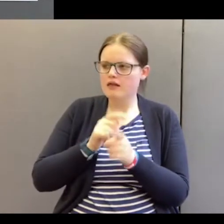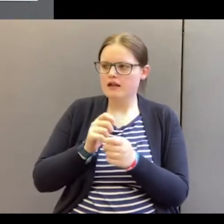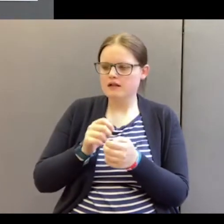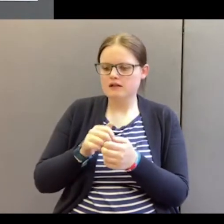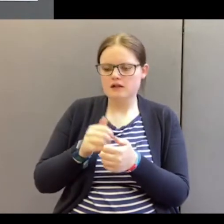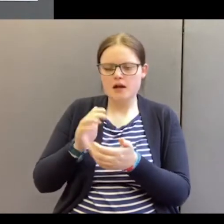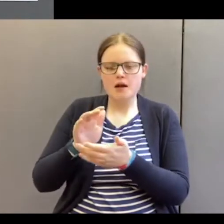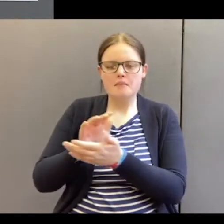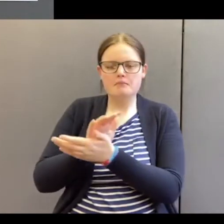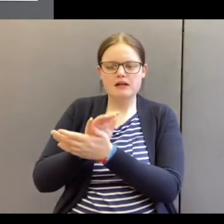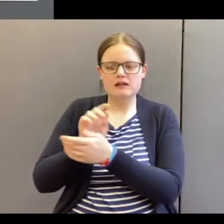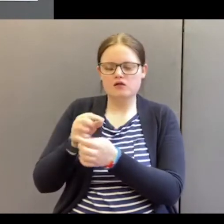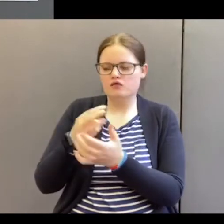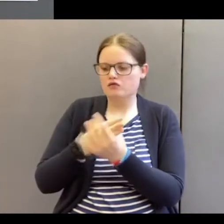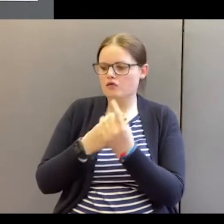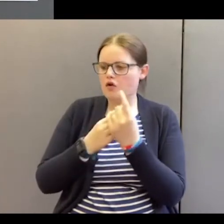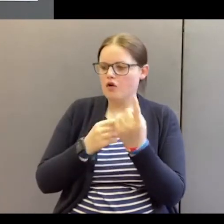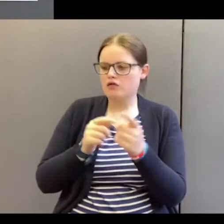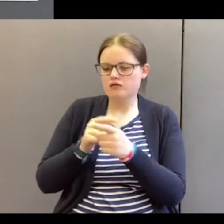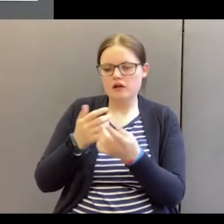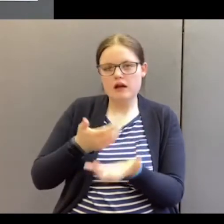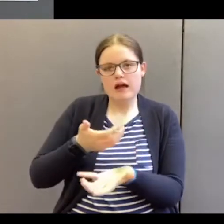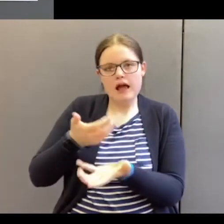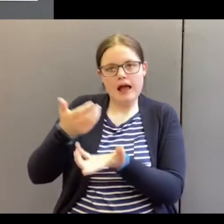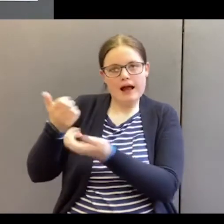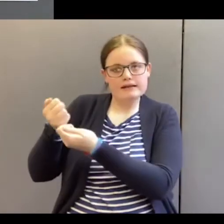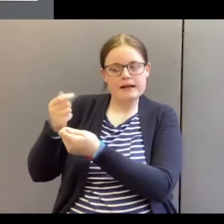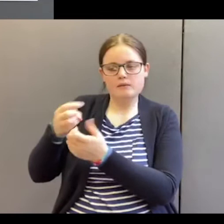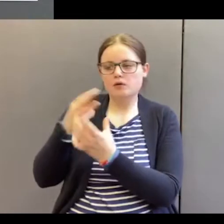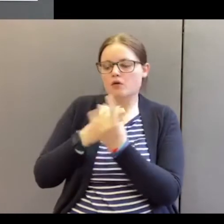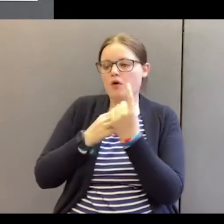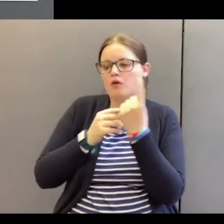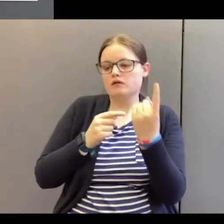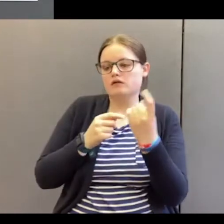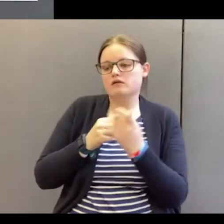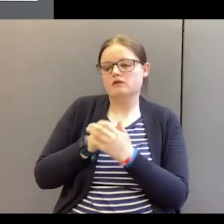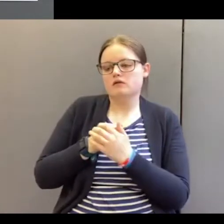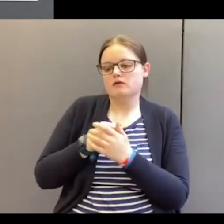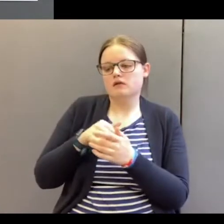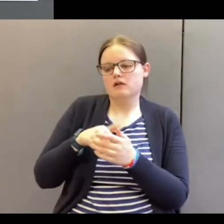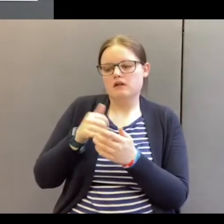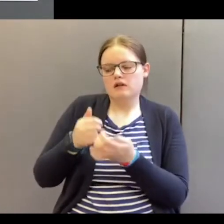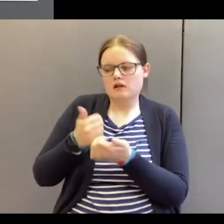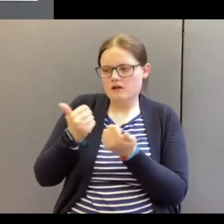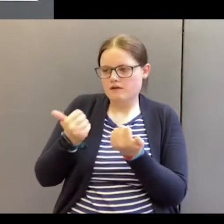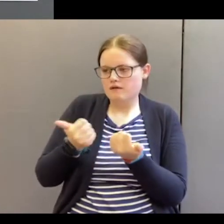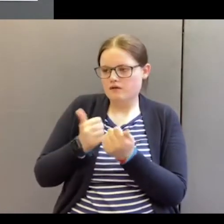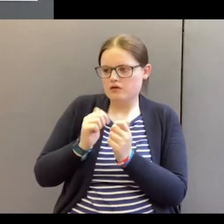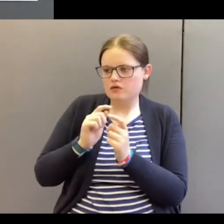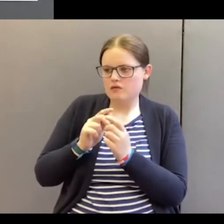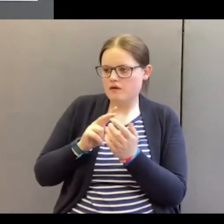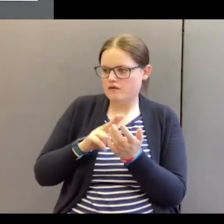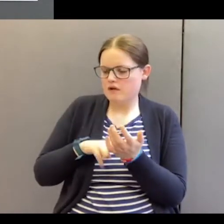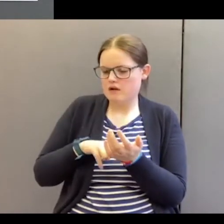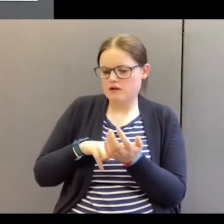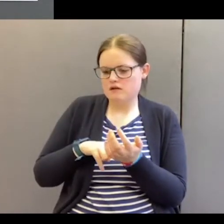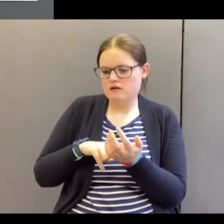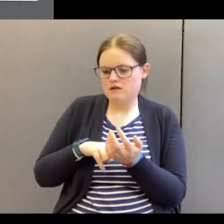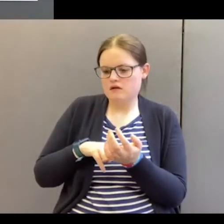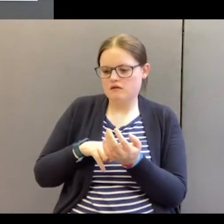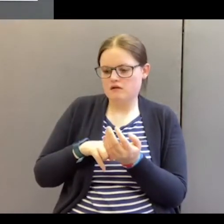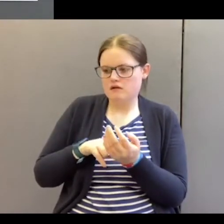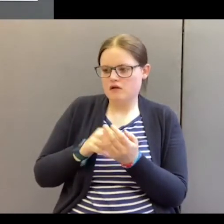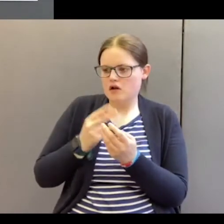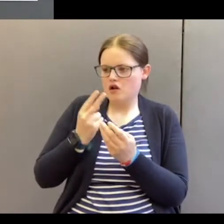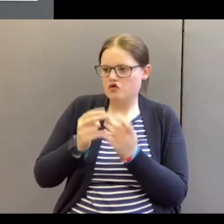-pleasing, acceptable unto God. And then he finishes with that, the verse with those